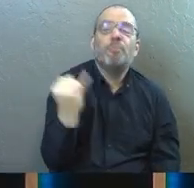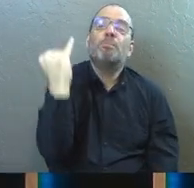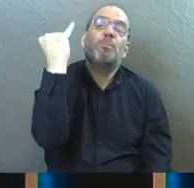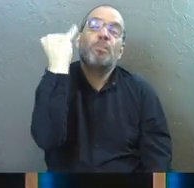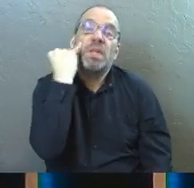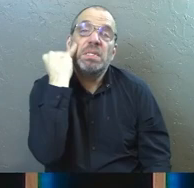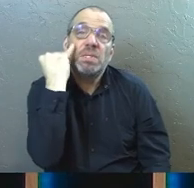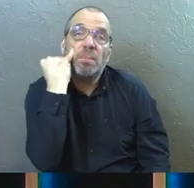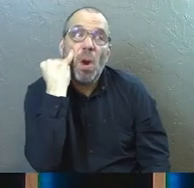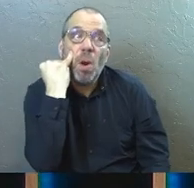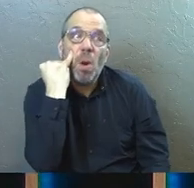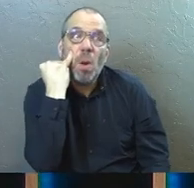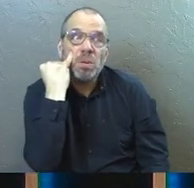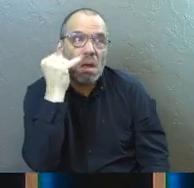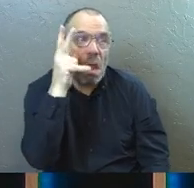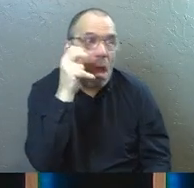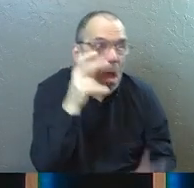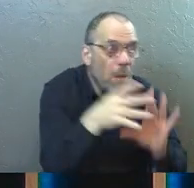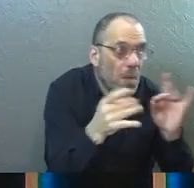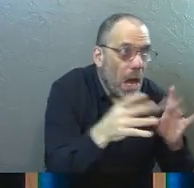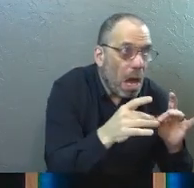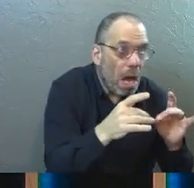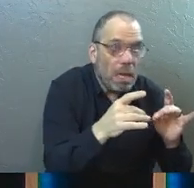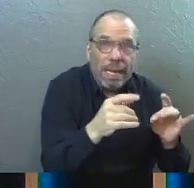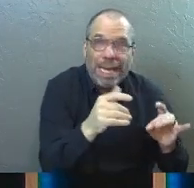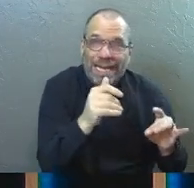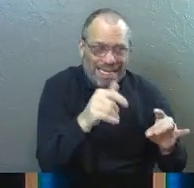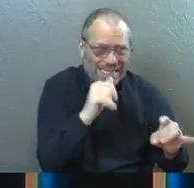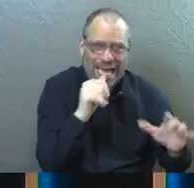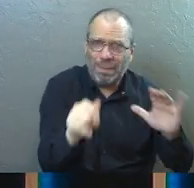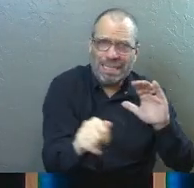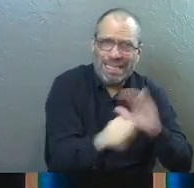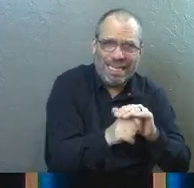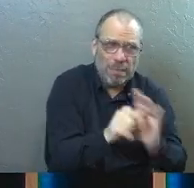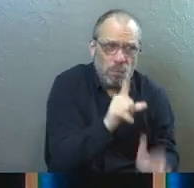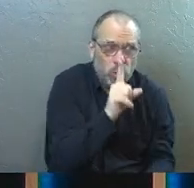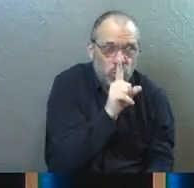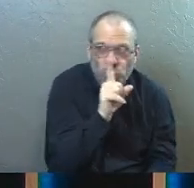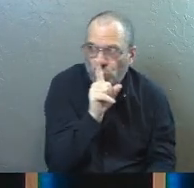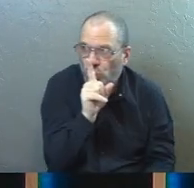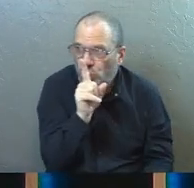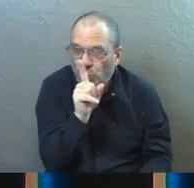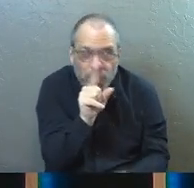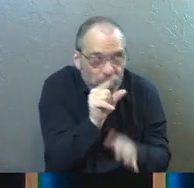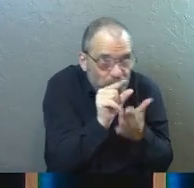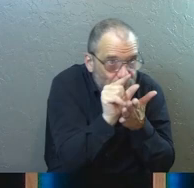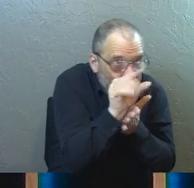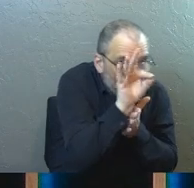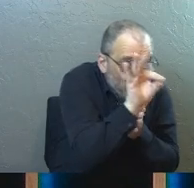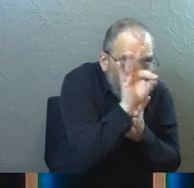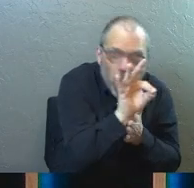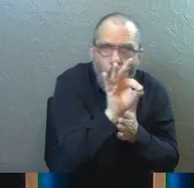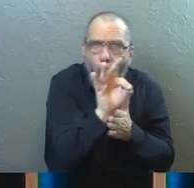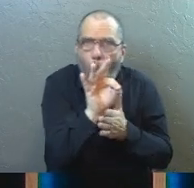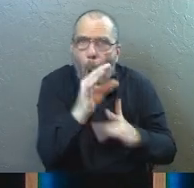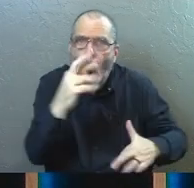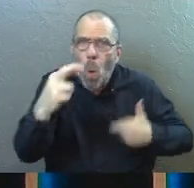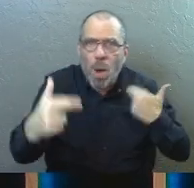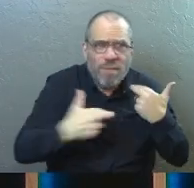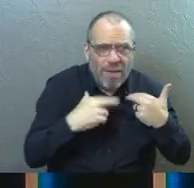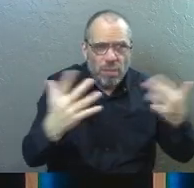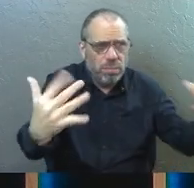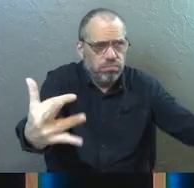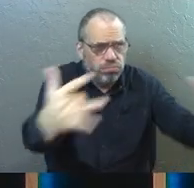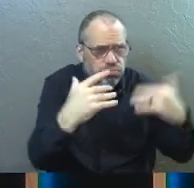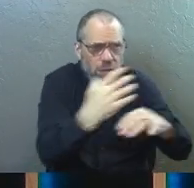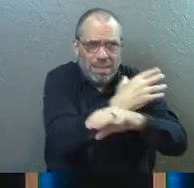if they're going to hear about what he's doing? He's not doing it very secretively, right? It's a massive revival. People are coming to Jesus